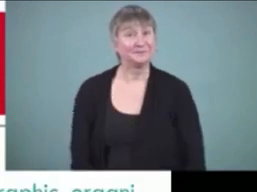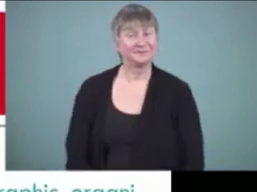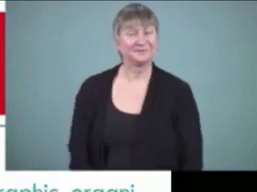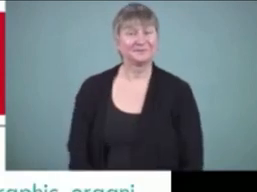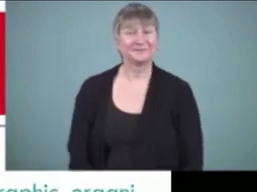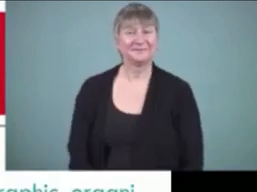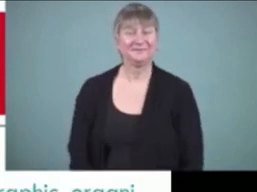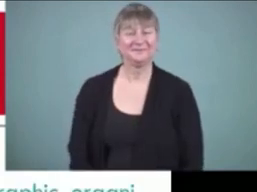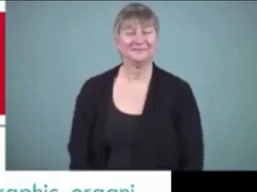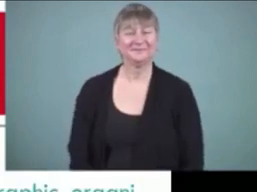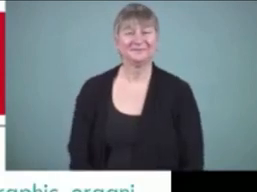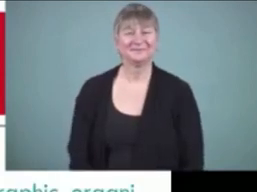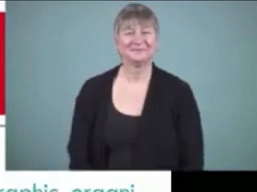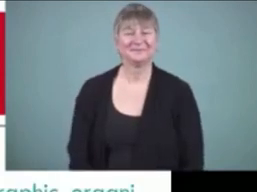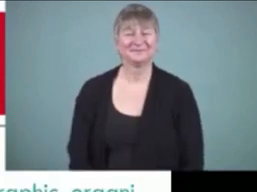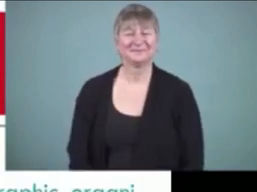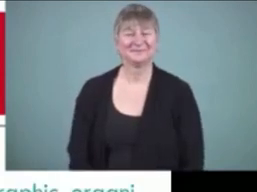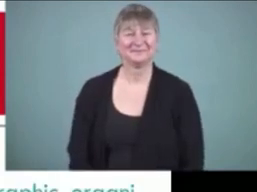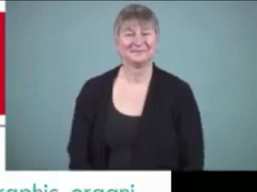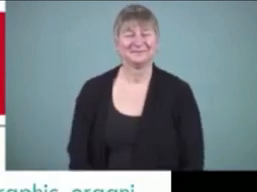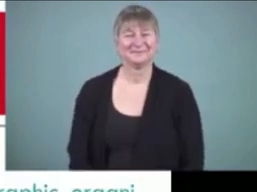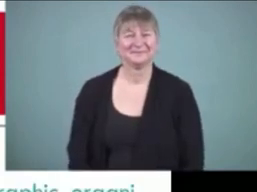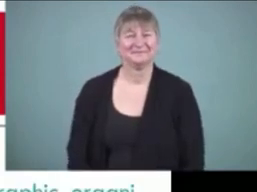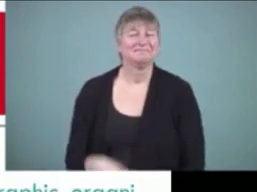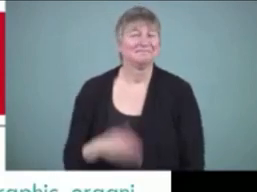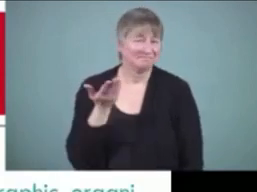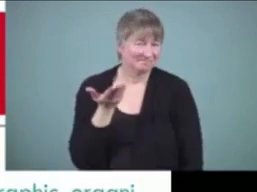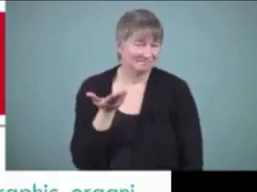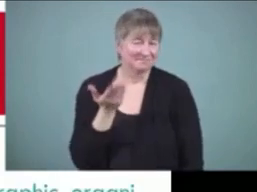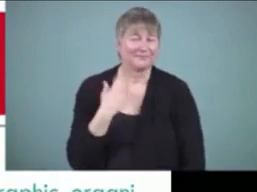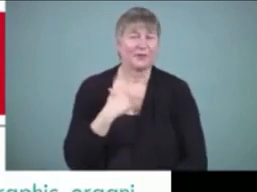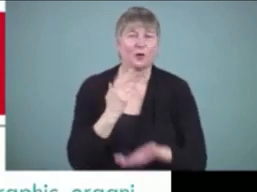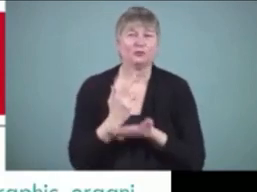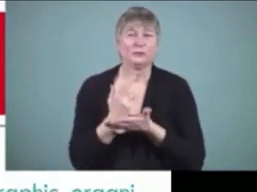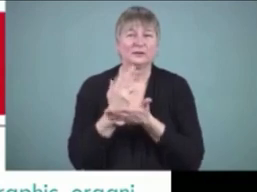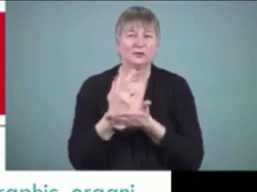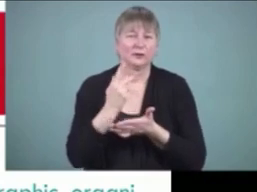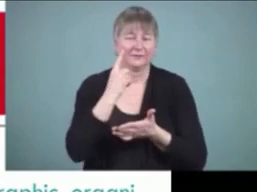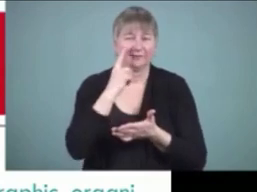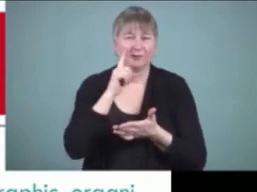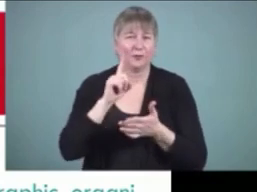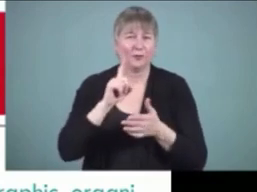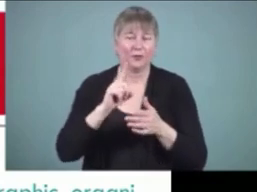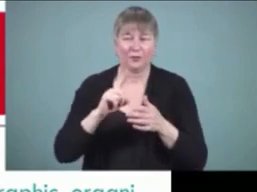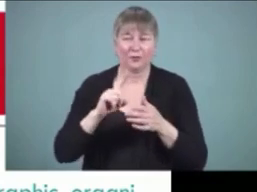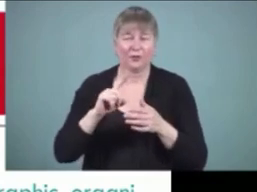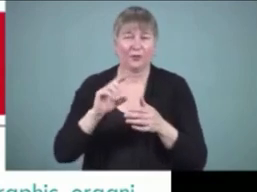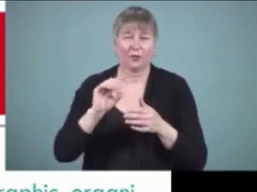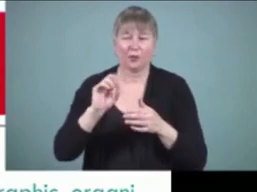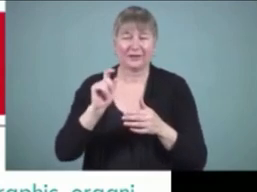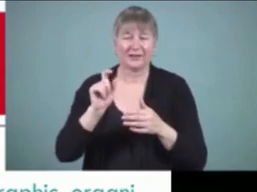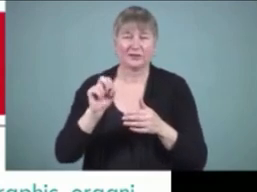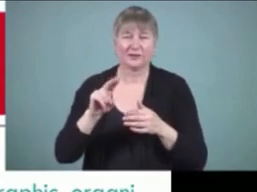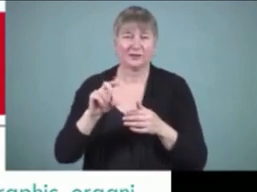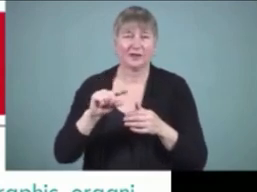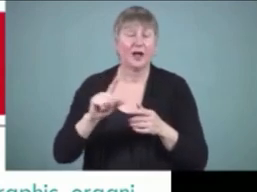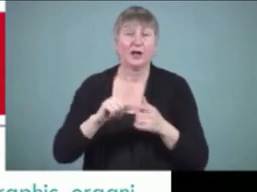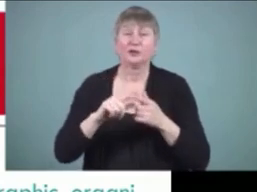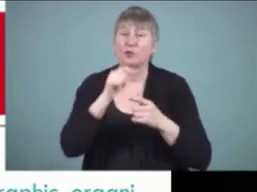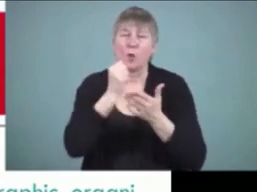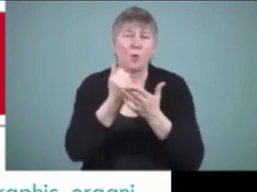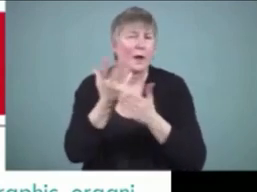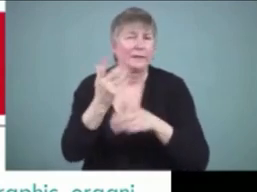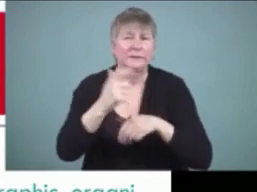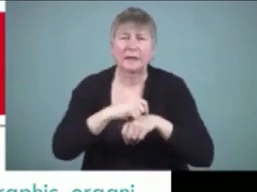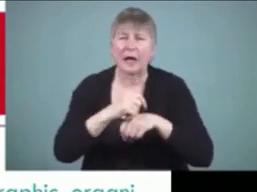some of the resources that you'll see in your handout for graphic organizers are there don't waste your time making your own